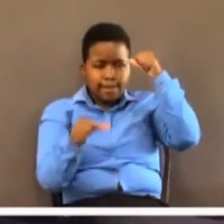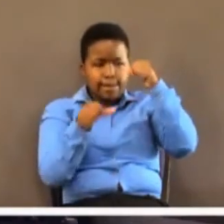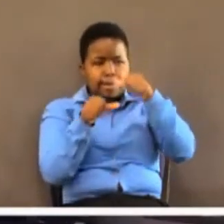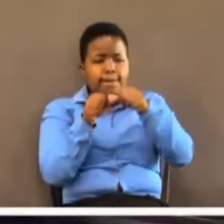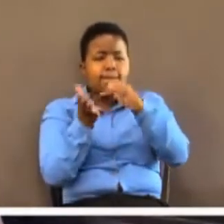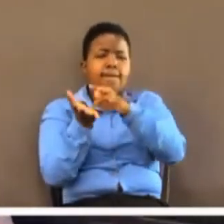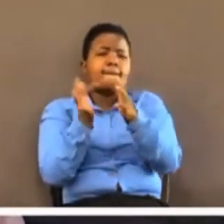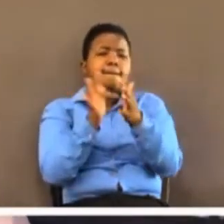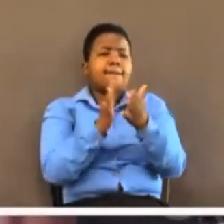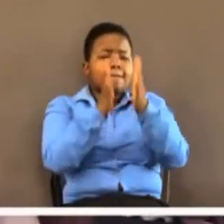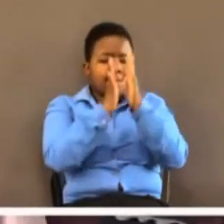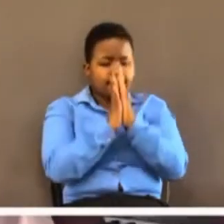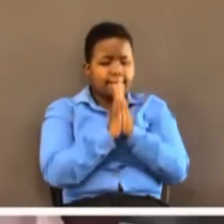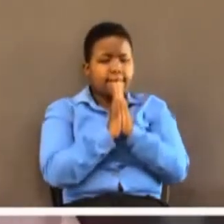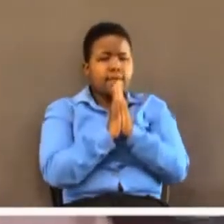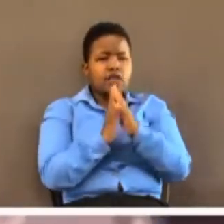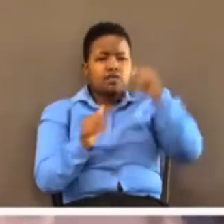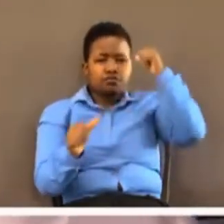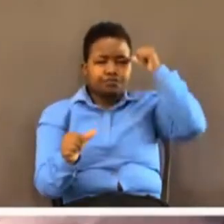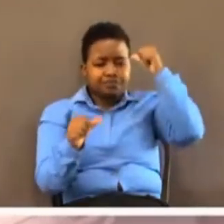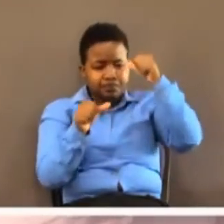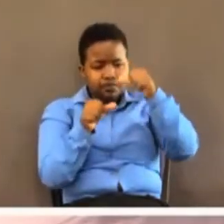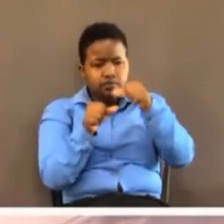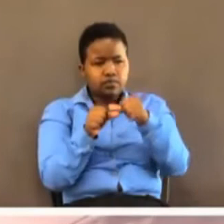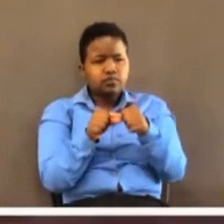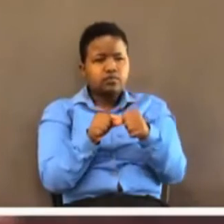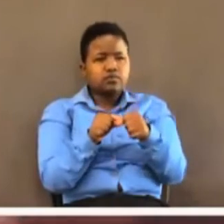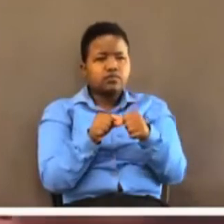Jesus, you Bye.